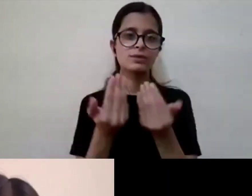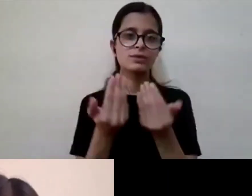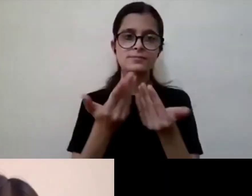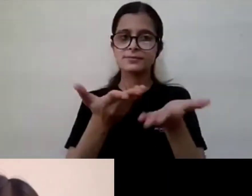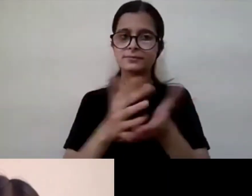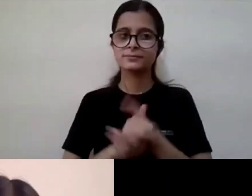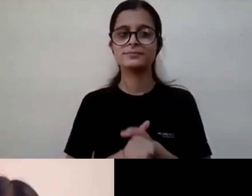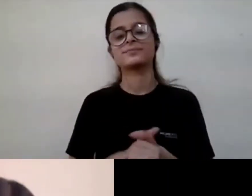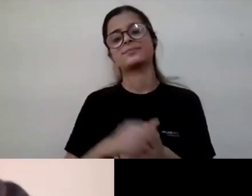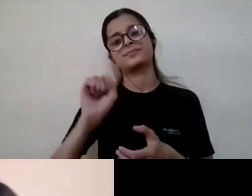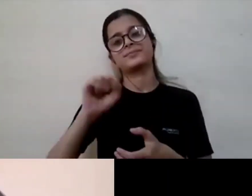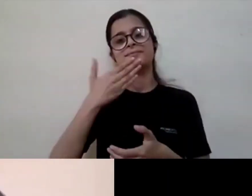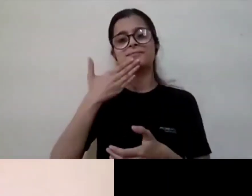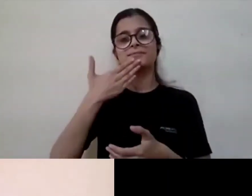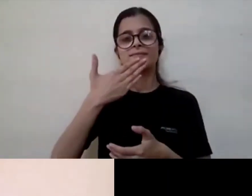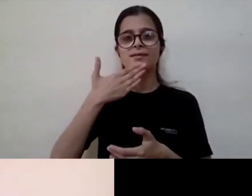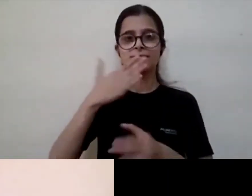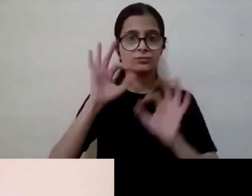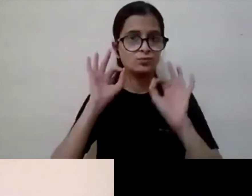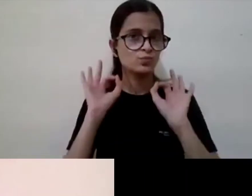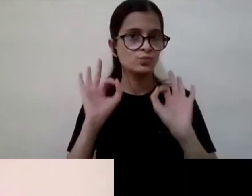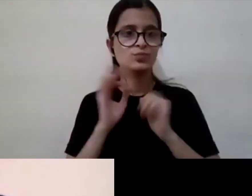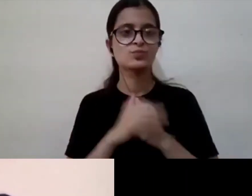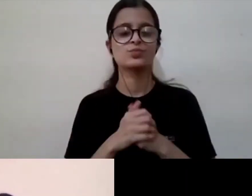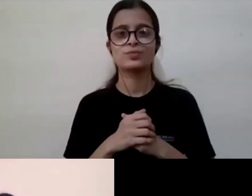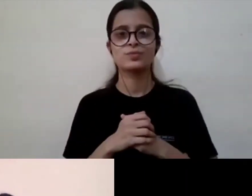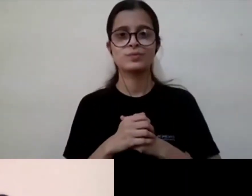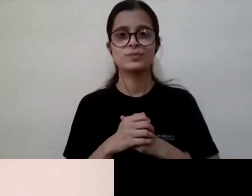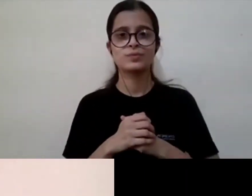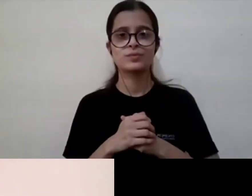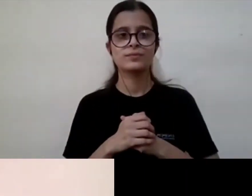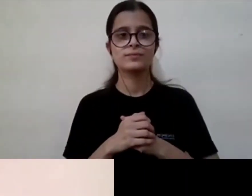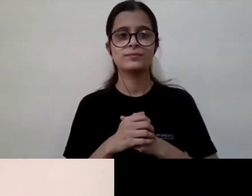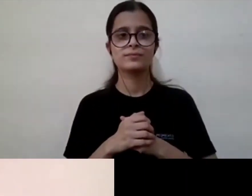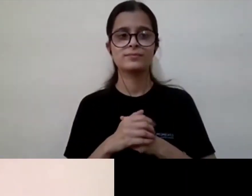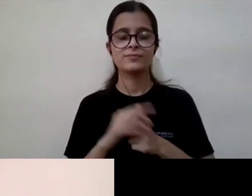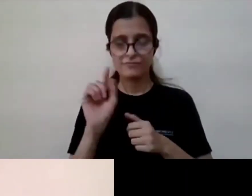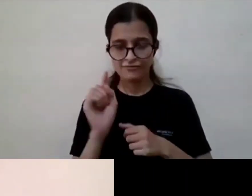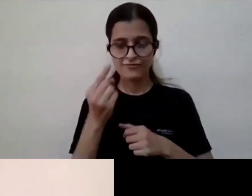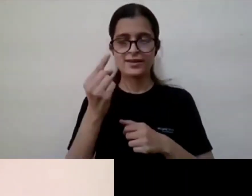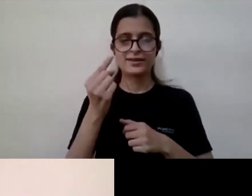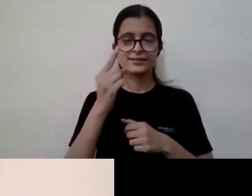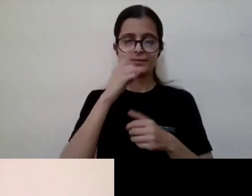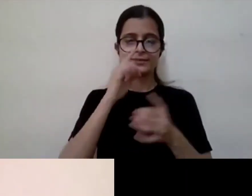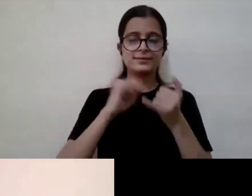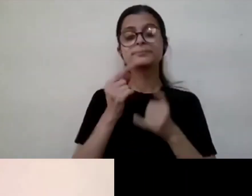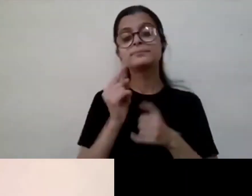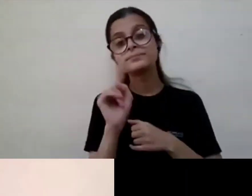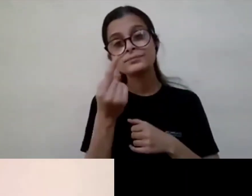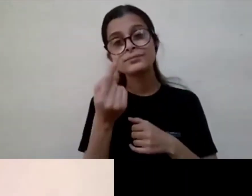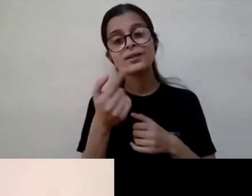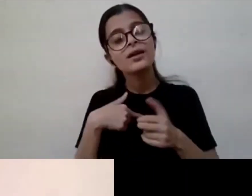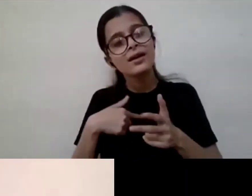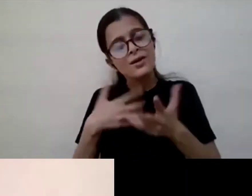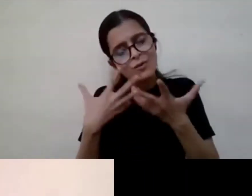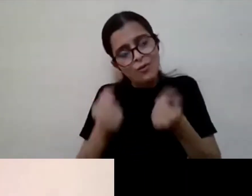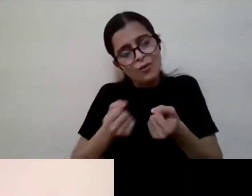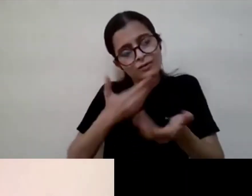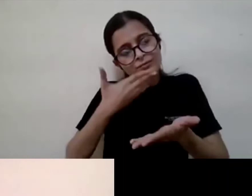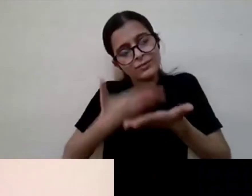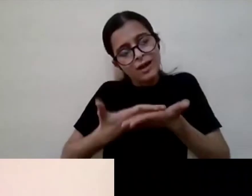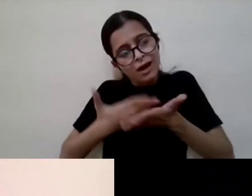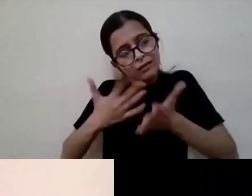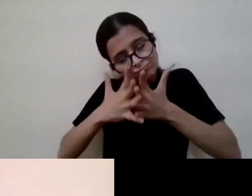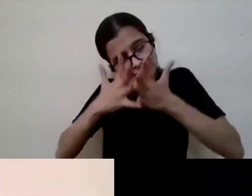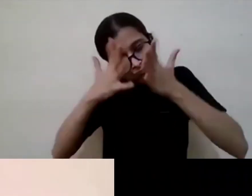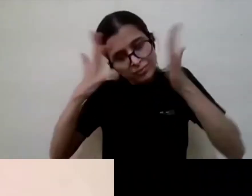yes thank you yes you uh so uh first of all sir i want to uh really thank you